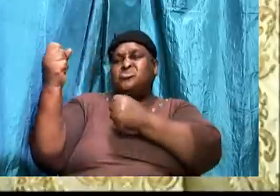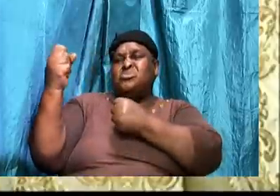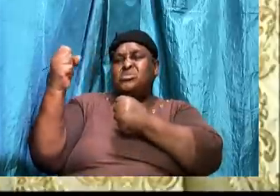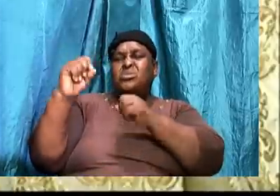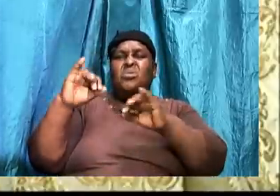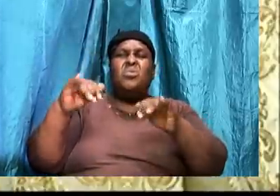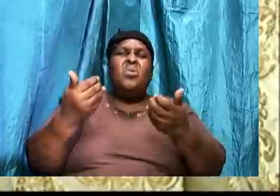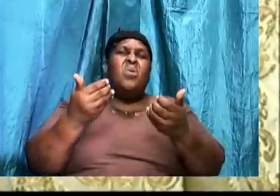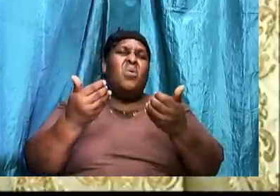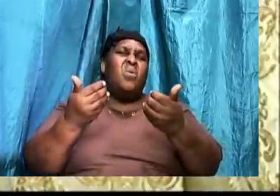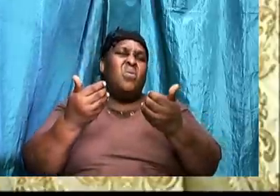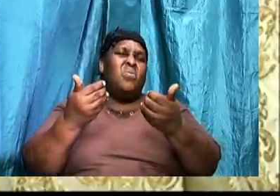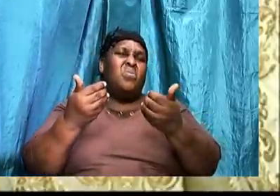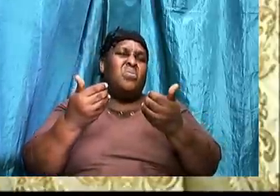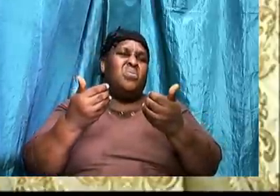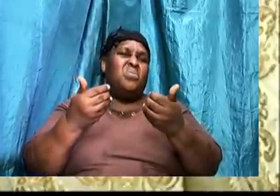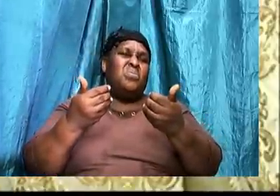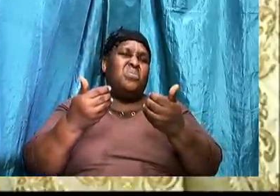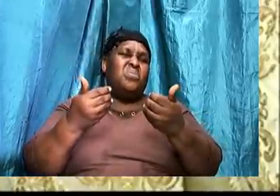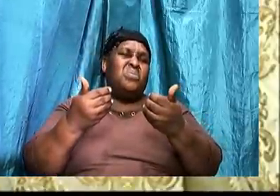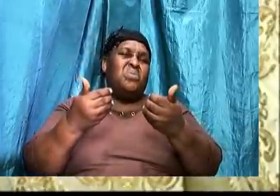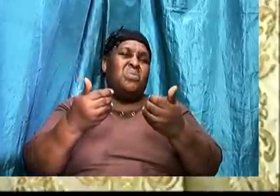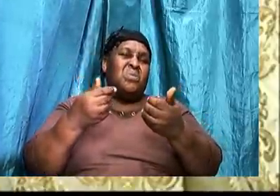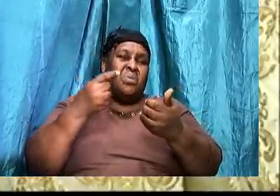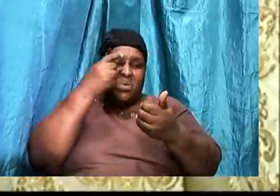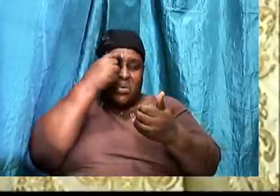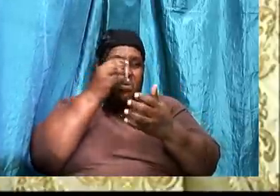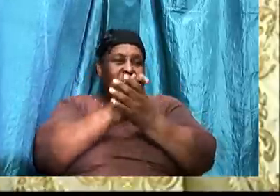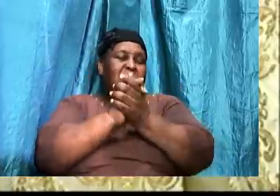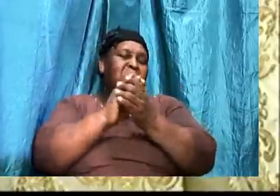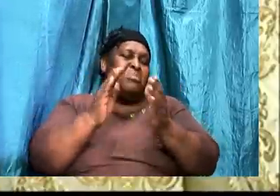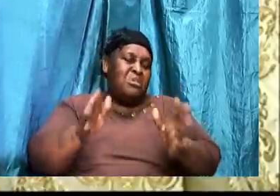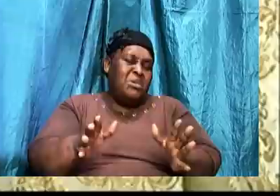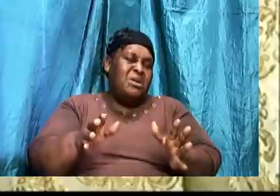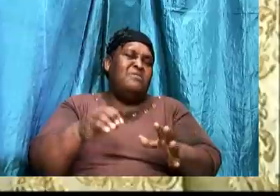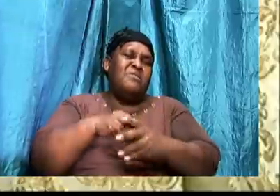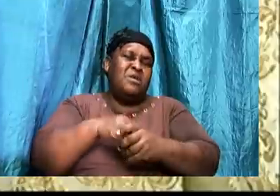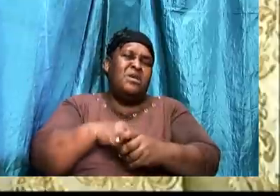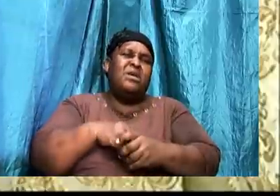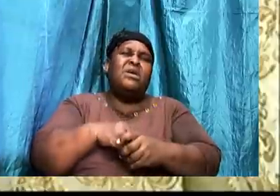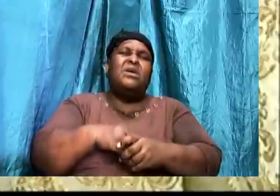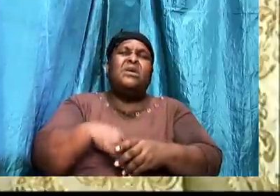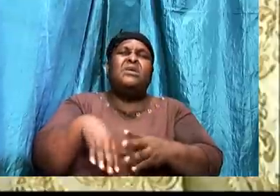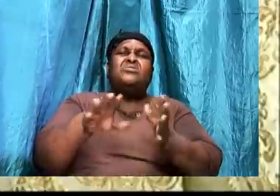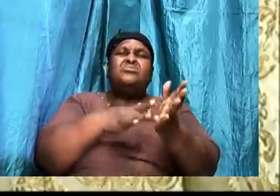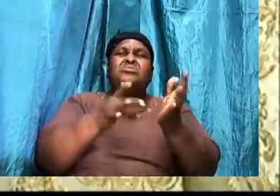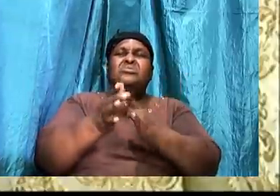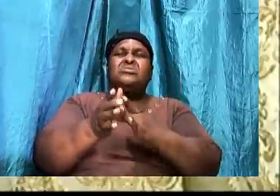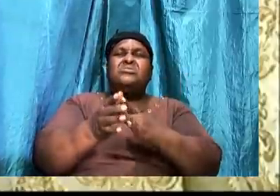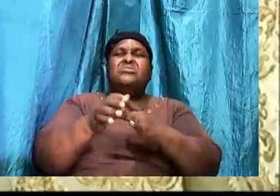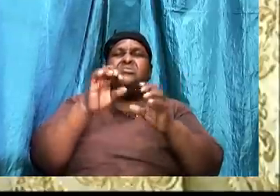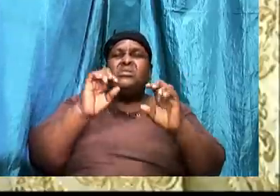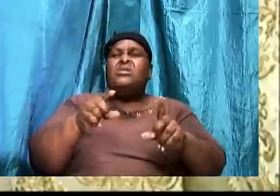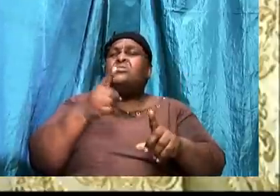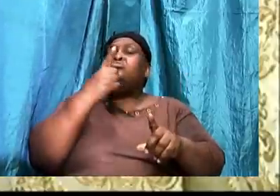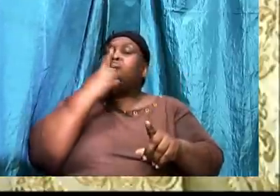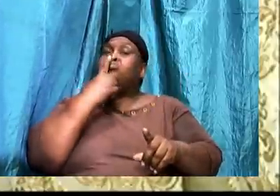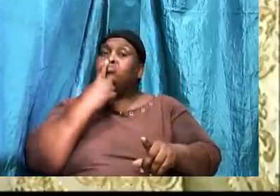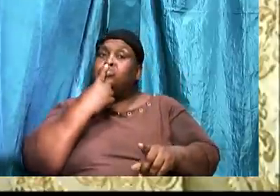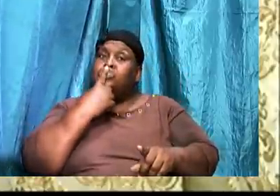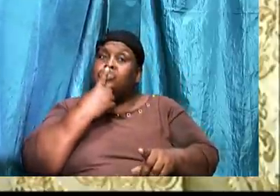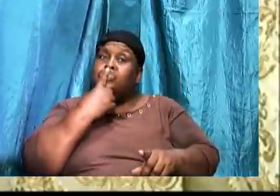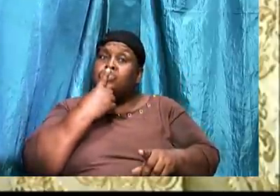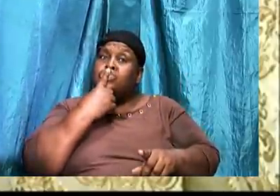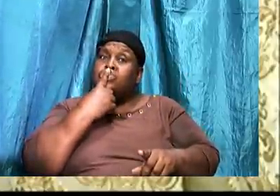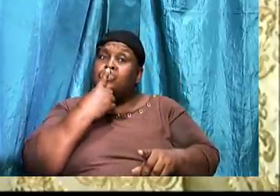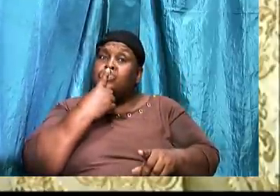resist Satan's attack on the mind? The believer in Christ can silence the mental suggestion from